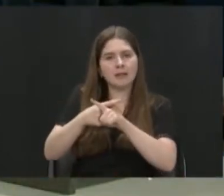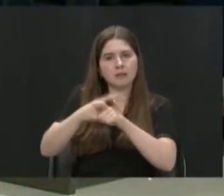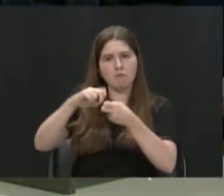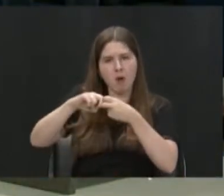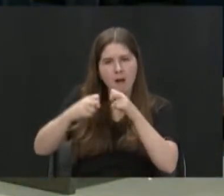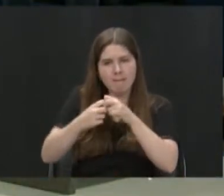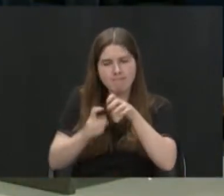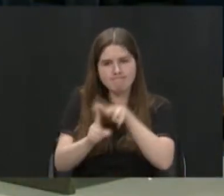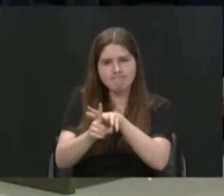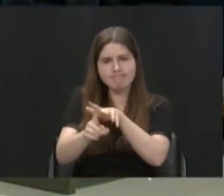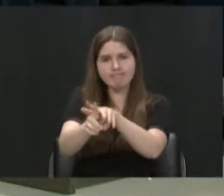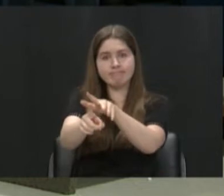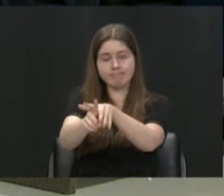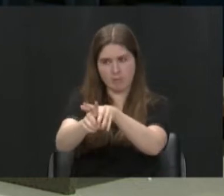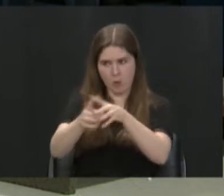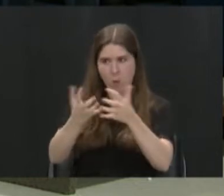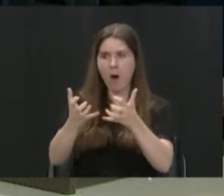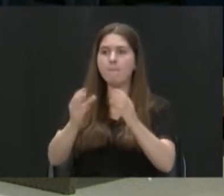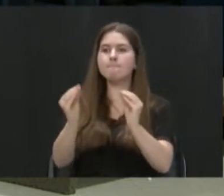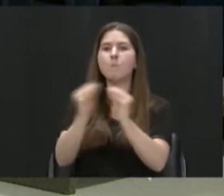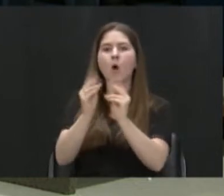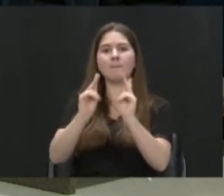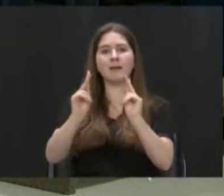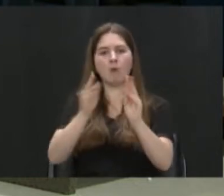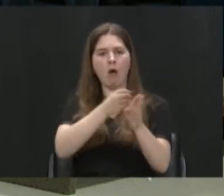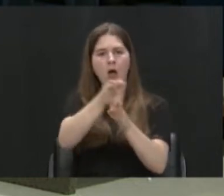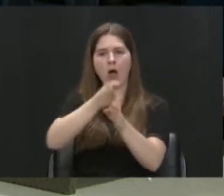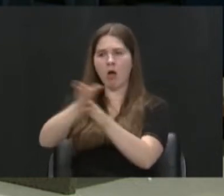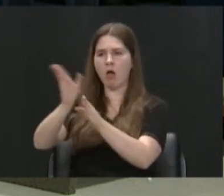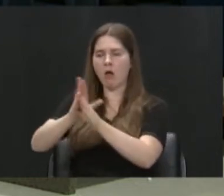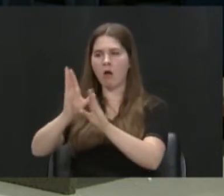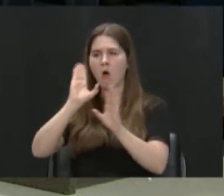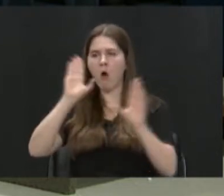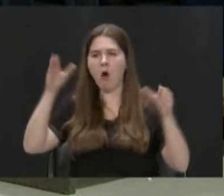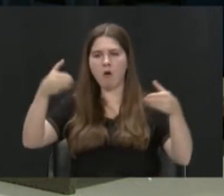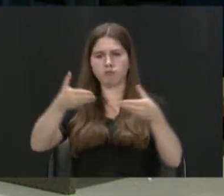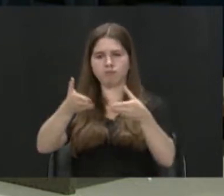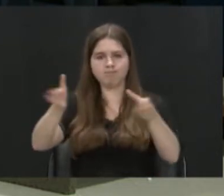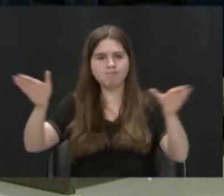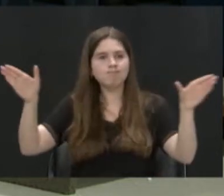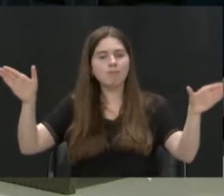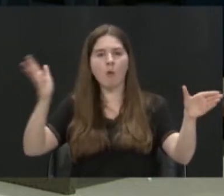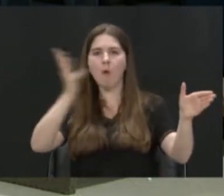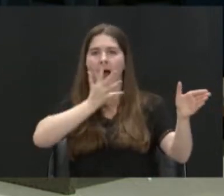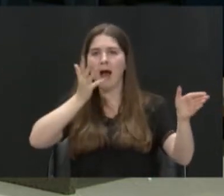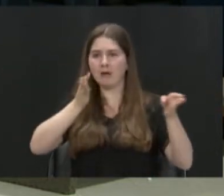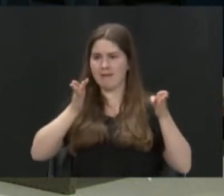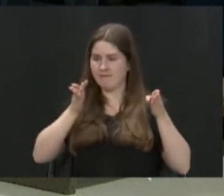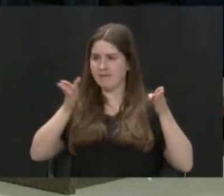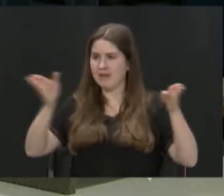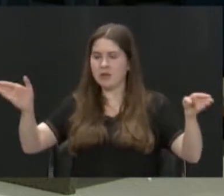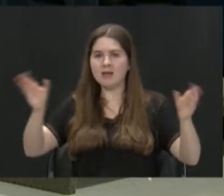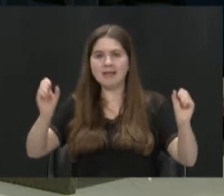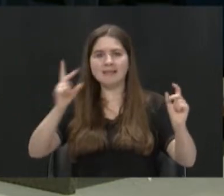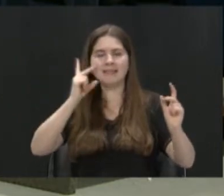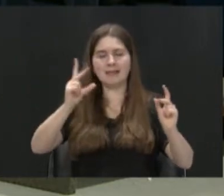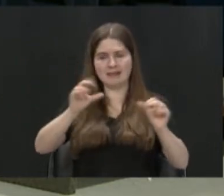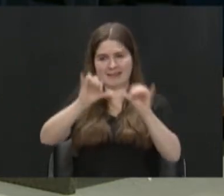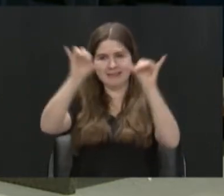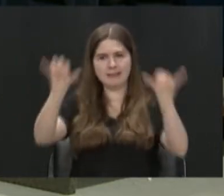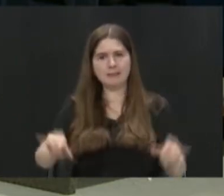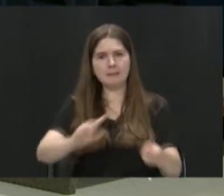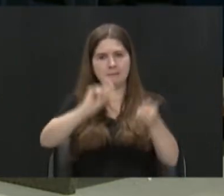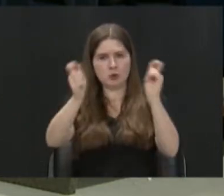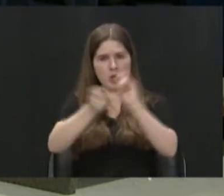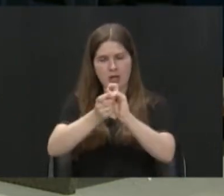of people who can look at it, and they can begin to kind of then come up with systemic kinds of change, as opposed to a Band-Aid that fixes it from a